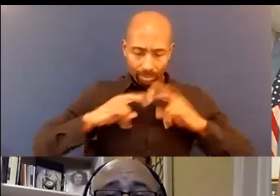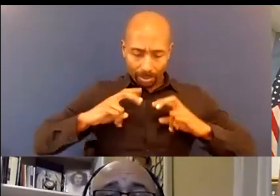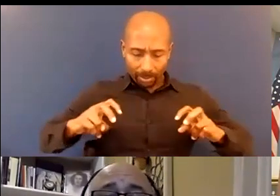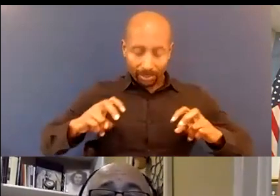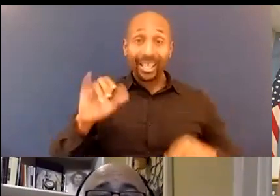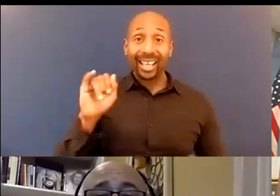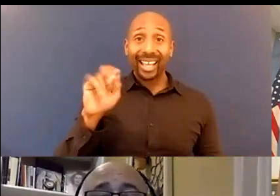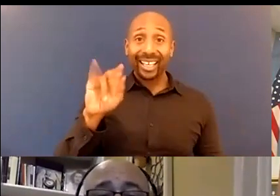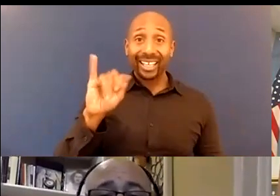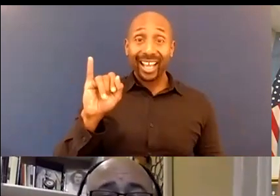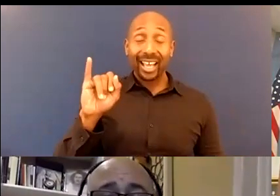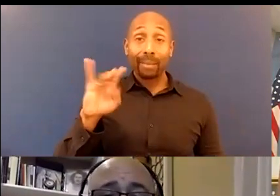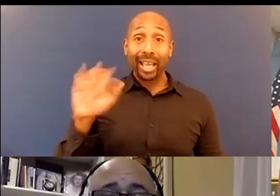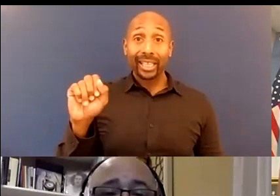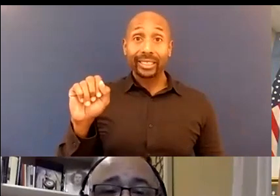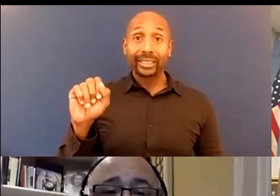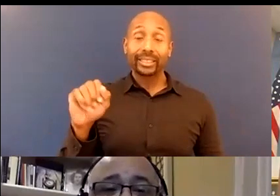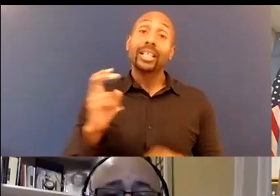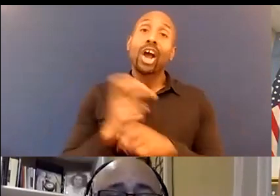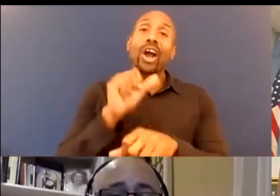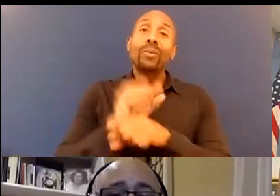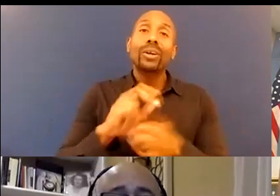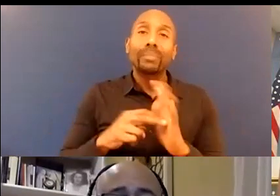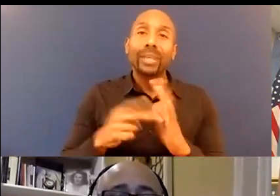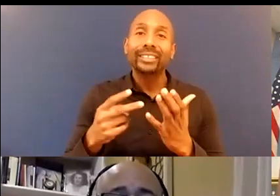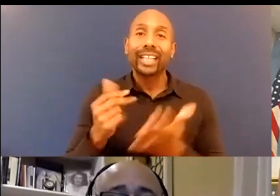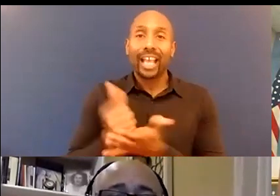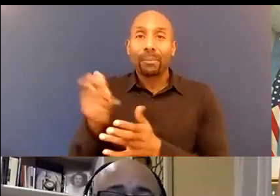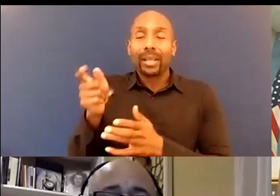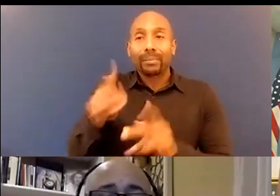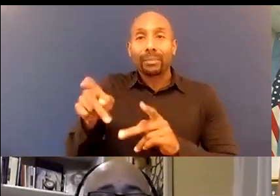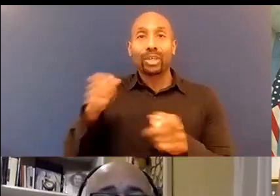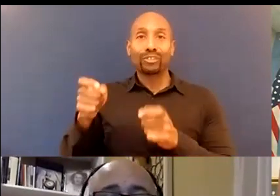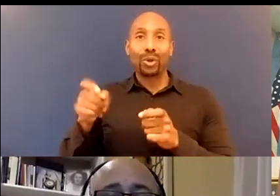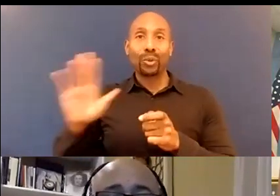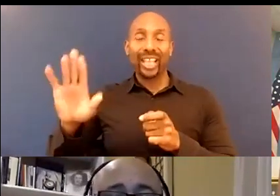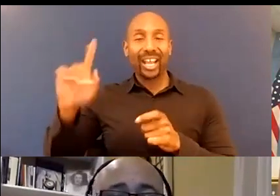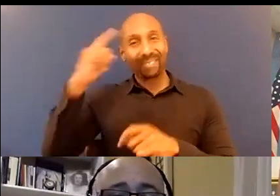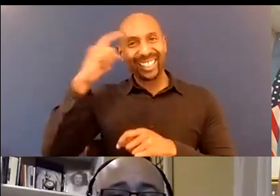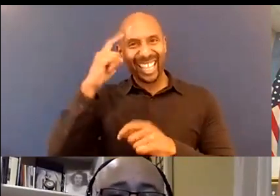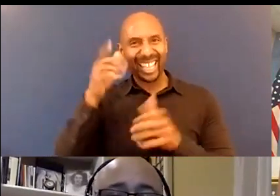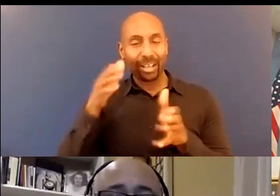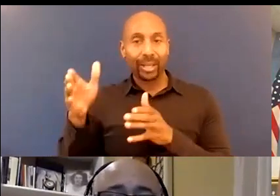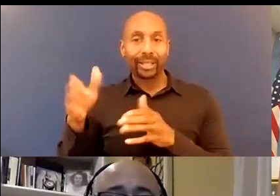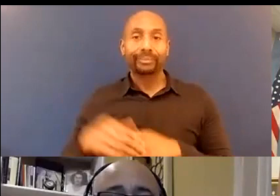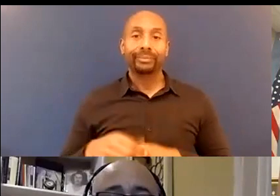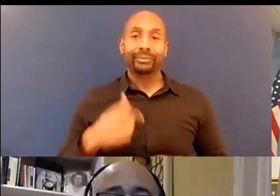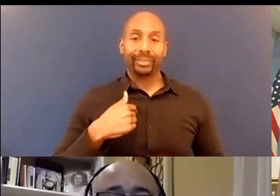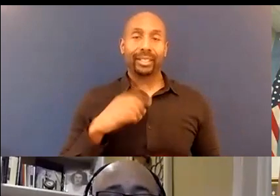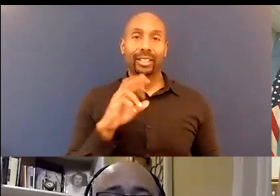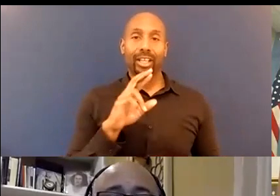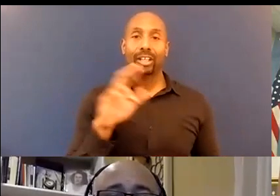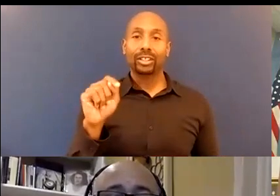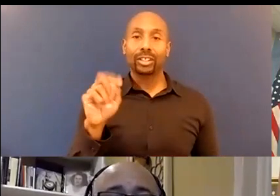I want to add on to that someone a plus one sorry I want a plus one so again thank you for the